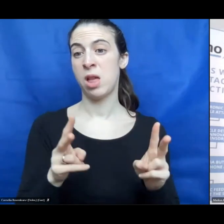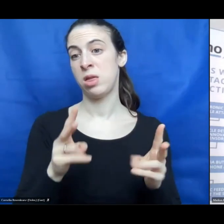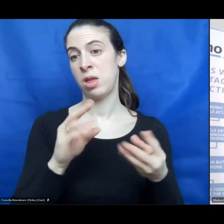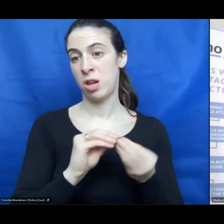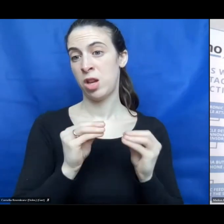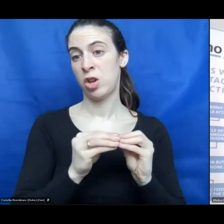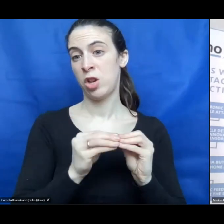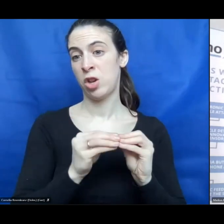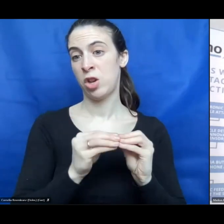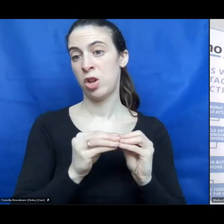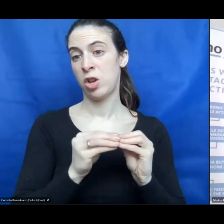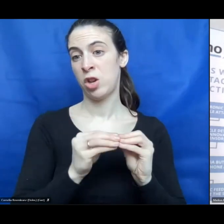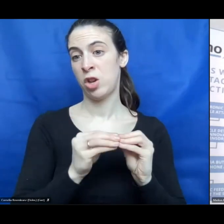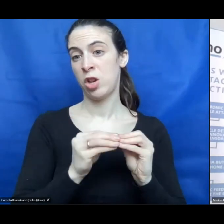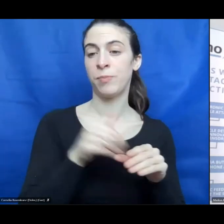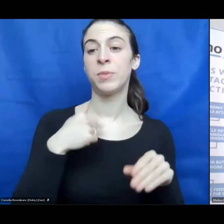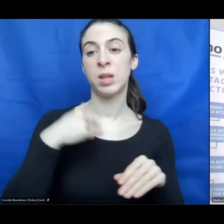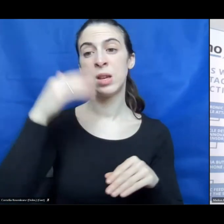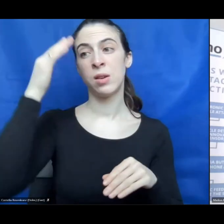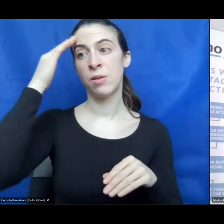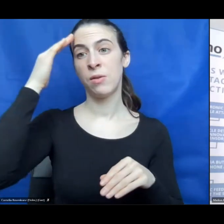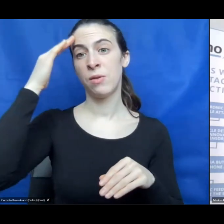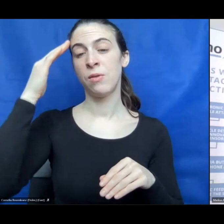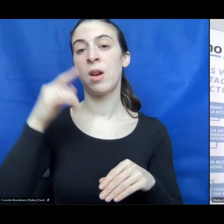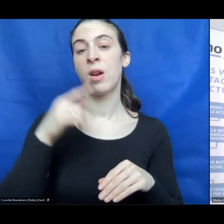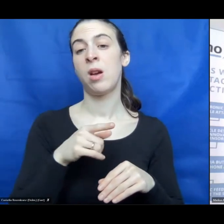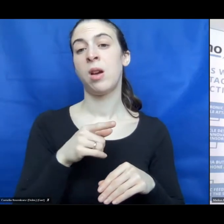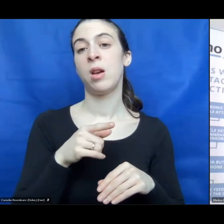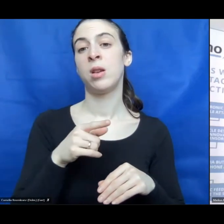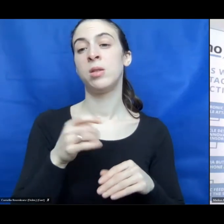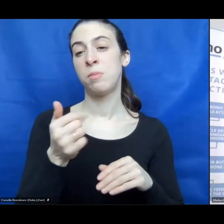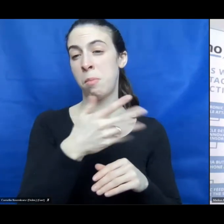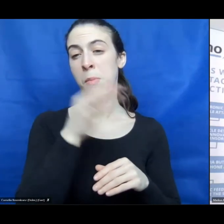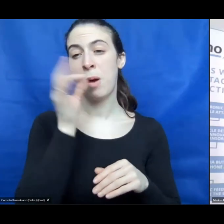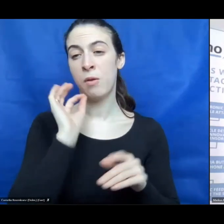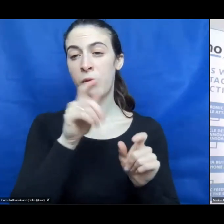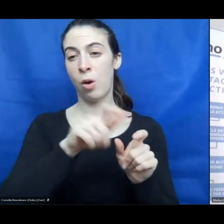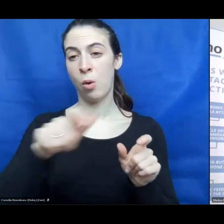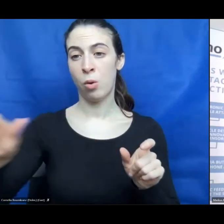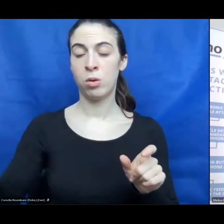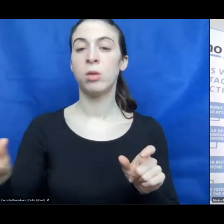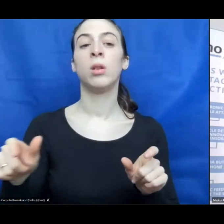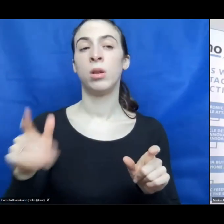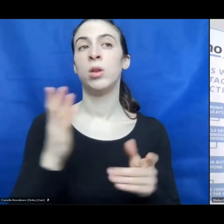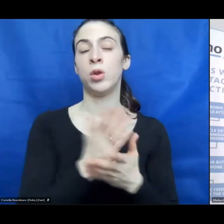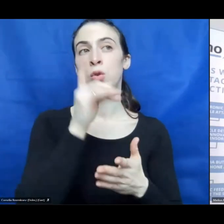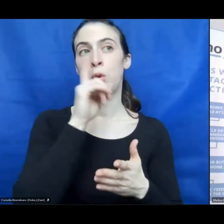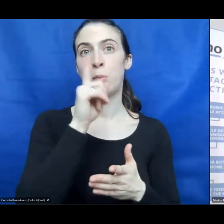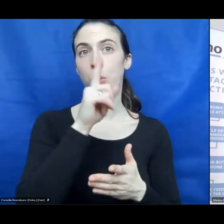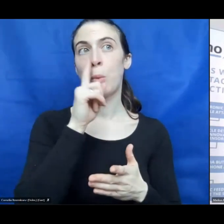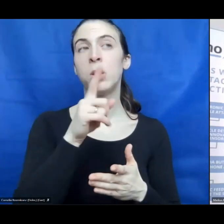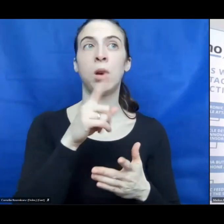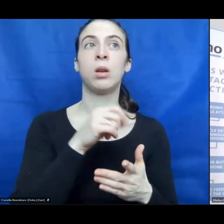of women who try to start his own